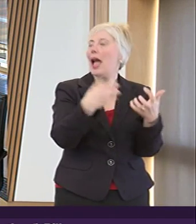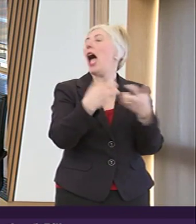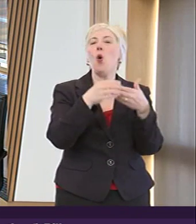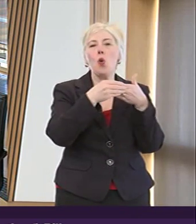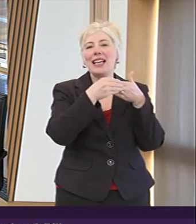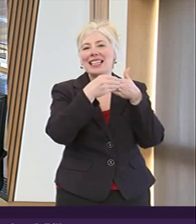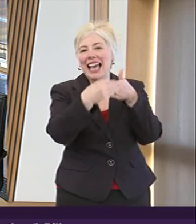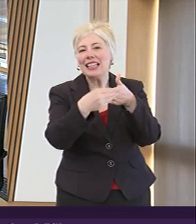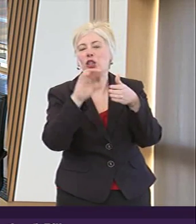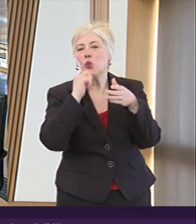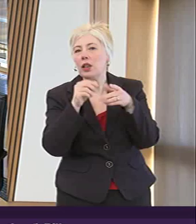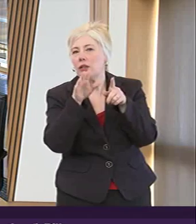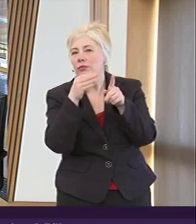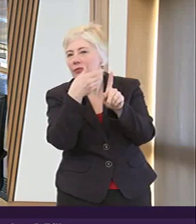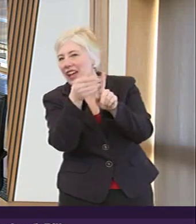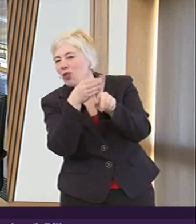exercised